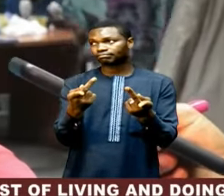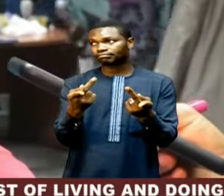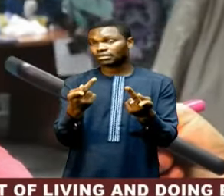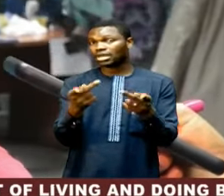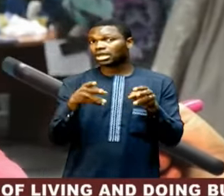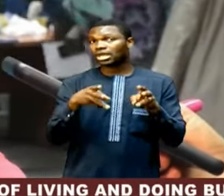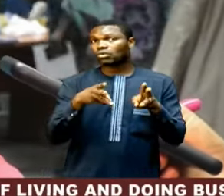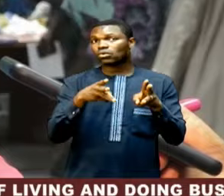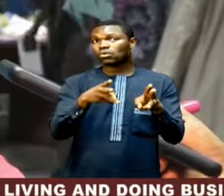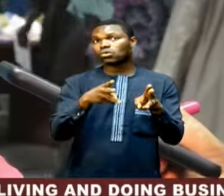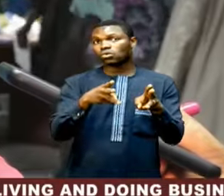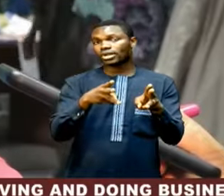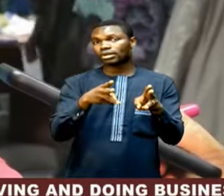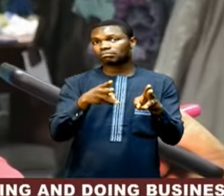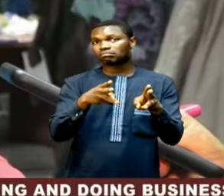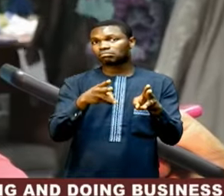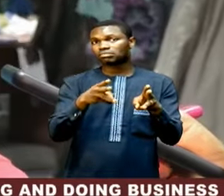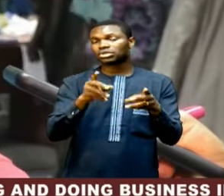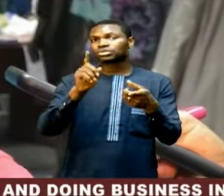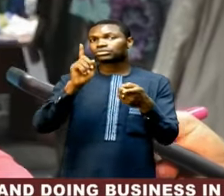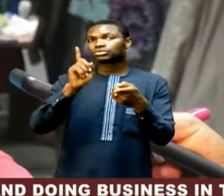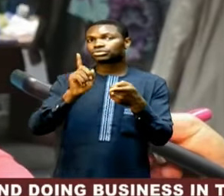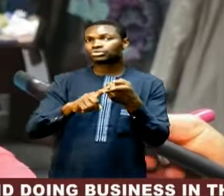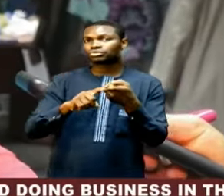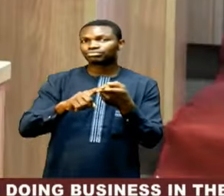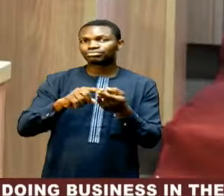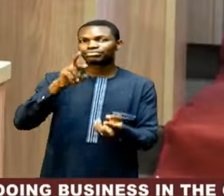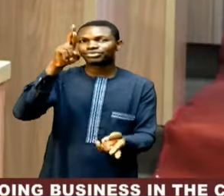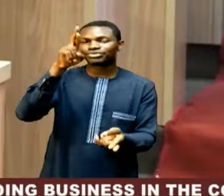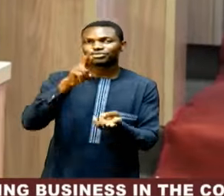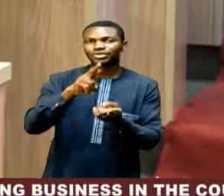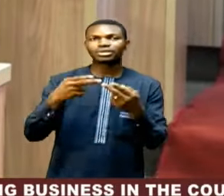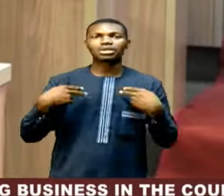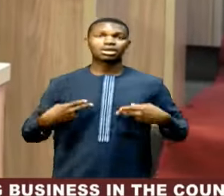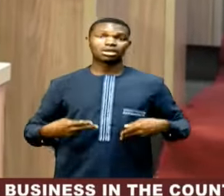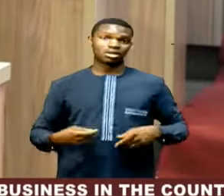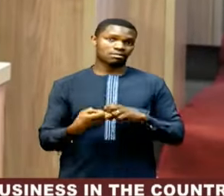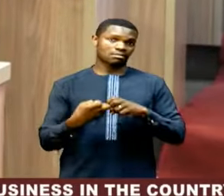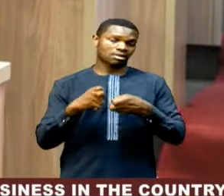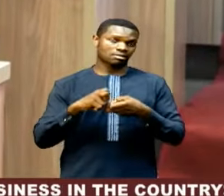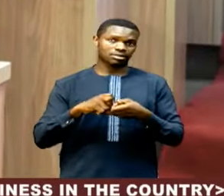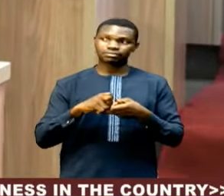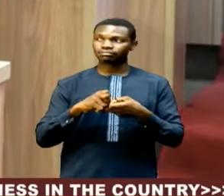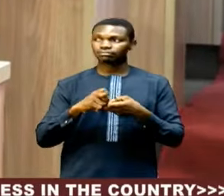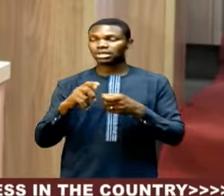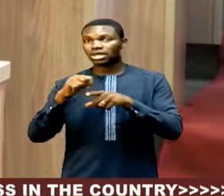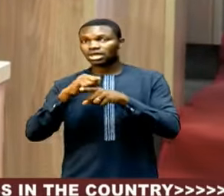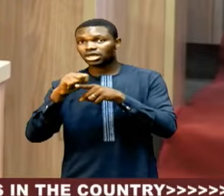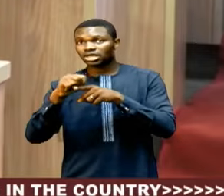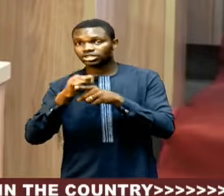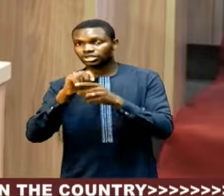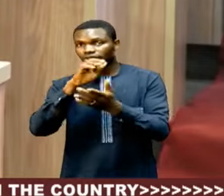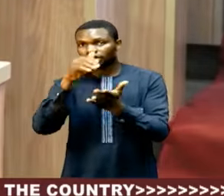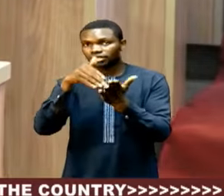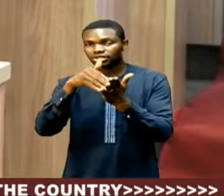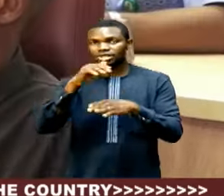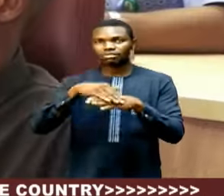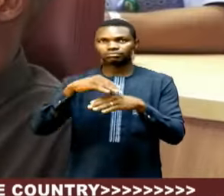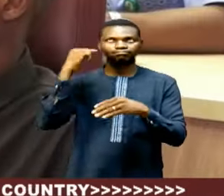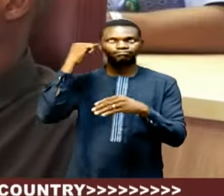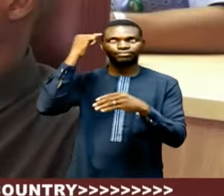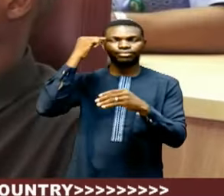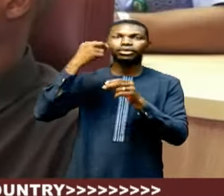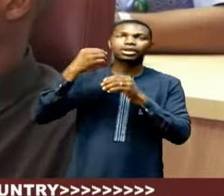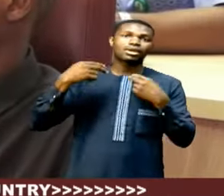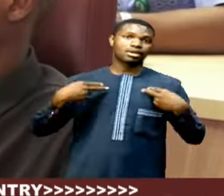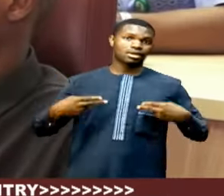of getting rid of these health issues. The sensitization centered on mental health and resilience in the workplace,